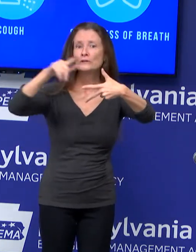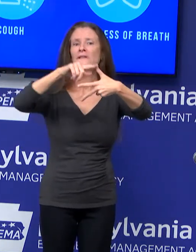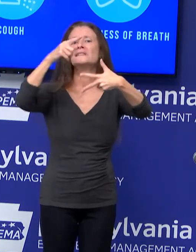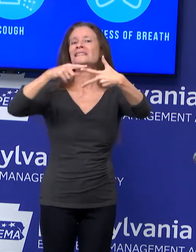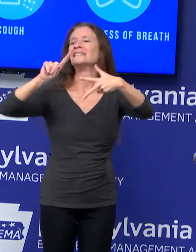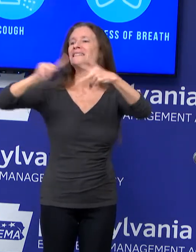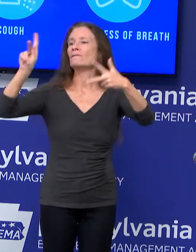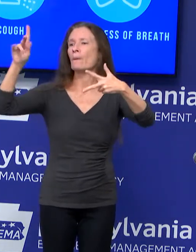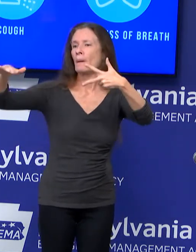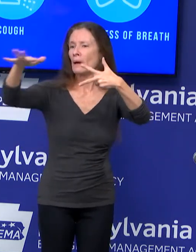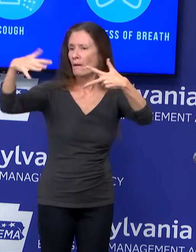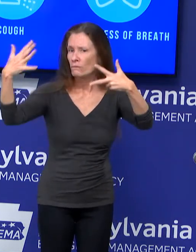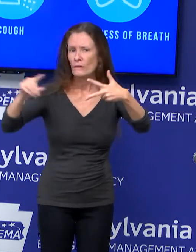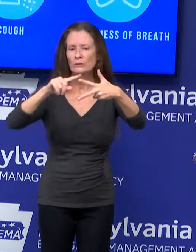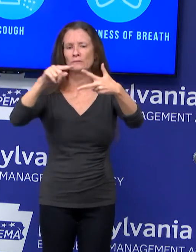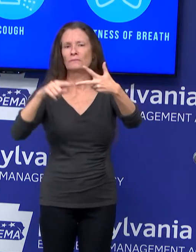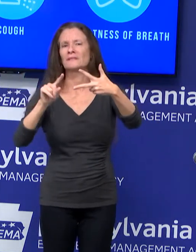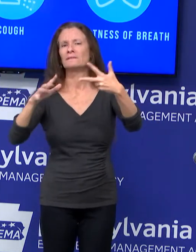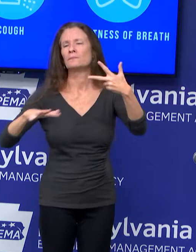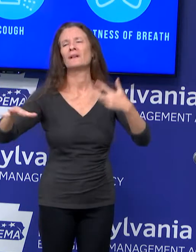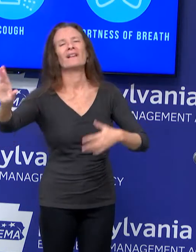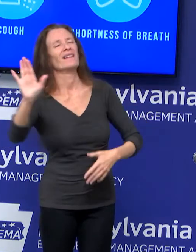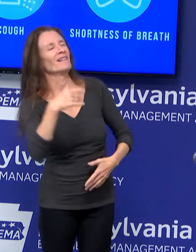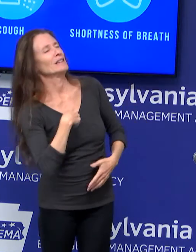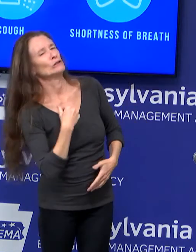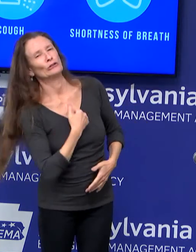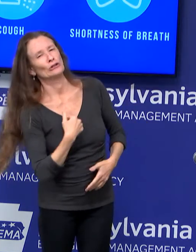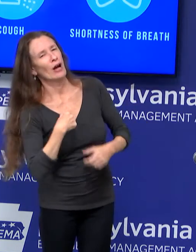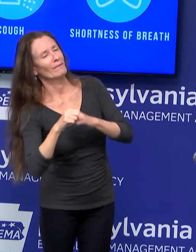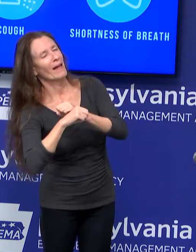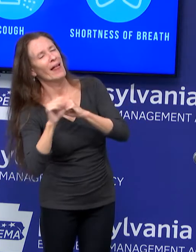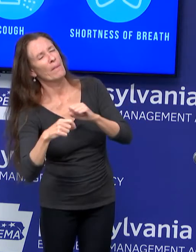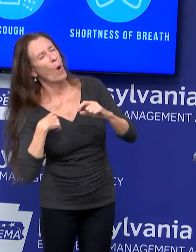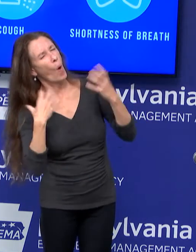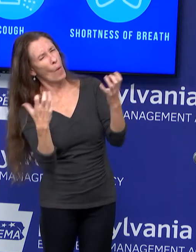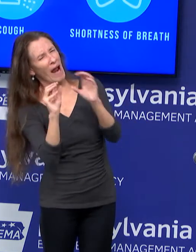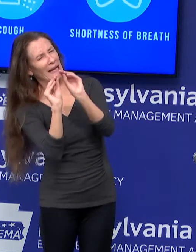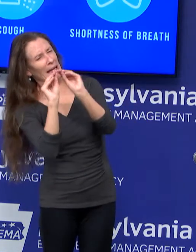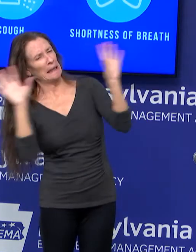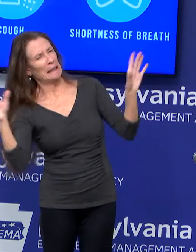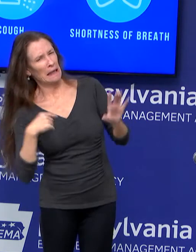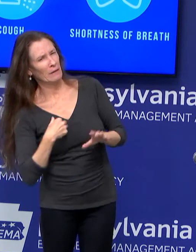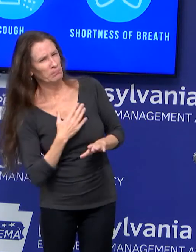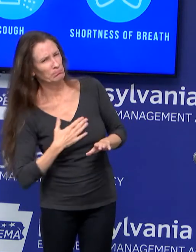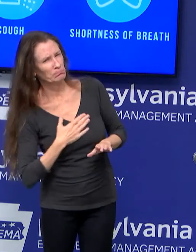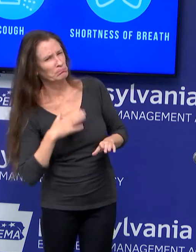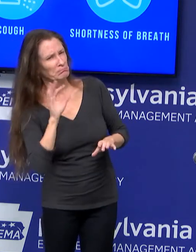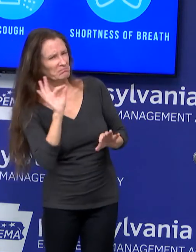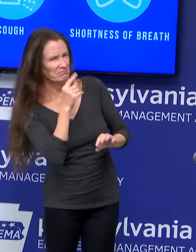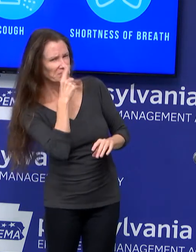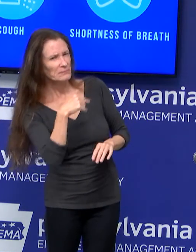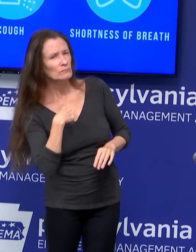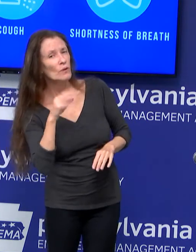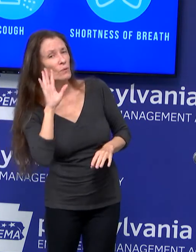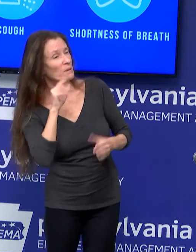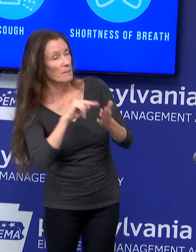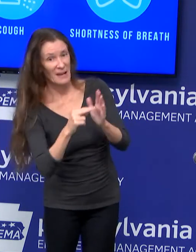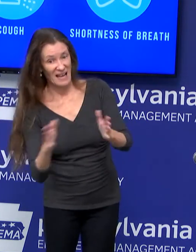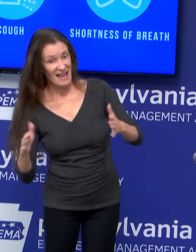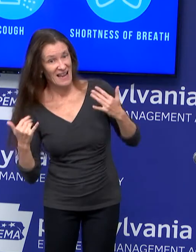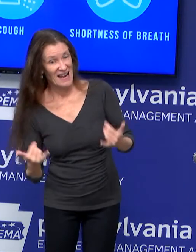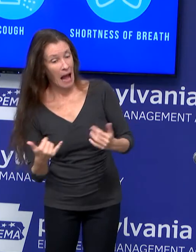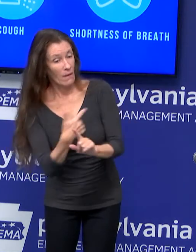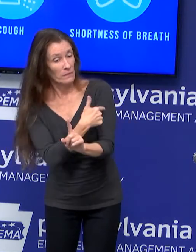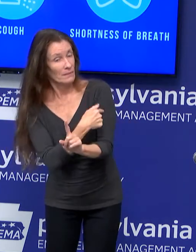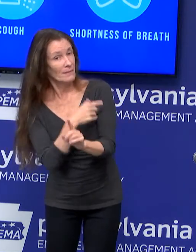sorry to believe it, but I just want to make sure I understand it quickly. Yeah. That through that process, no one will get it before that timeline you said.